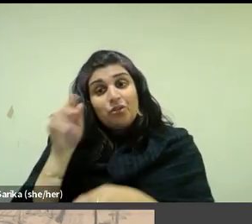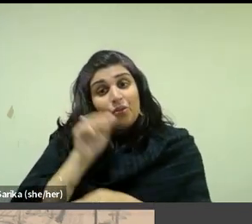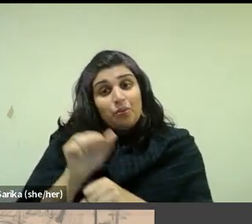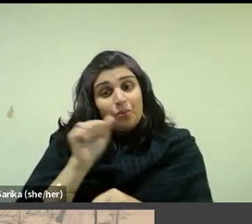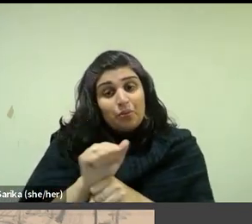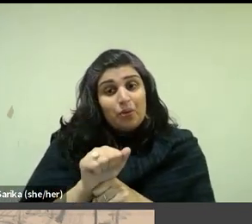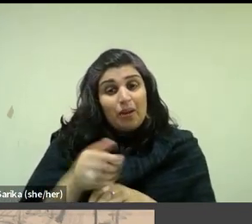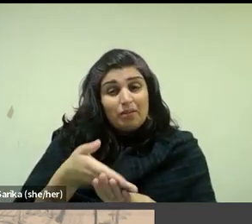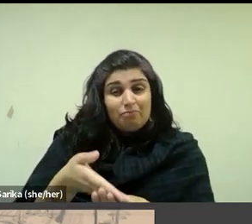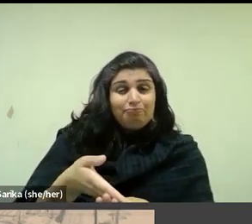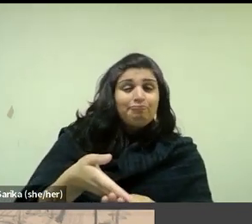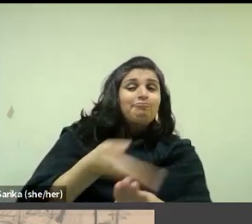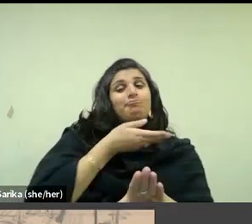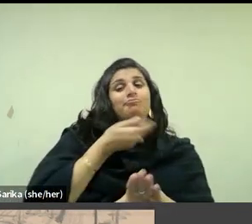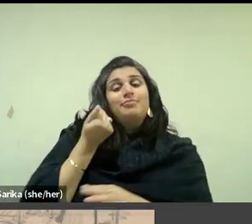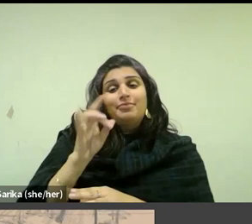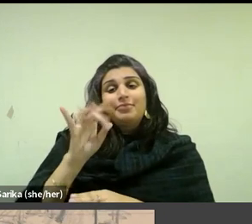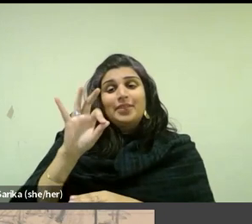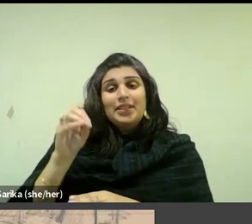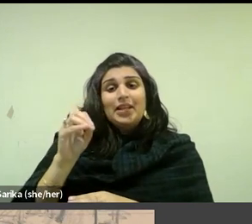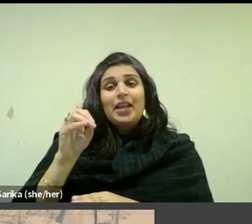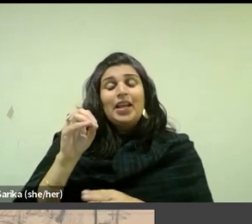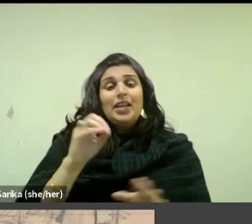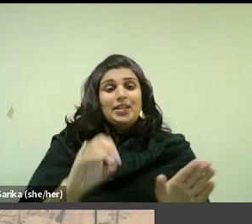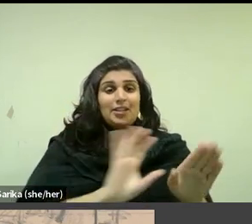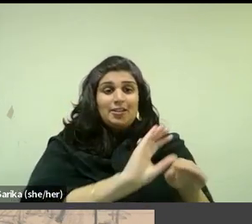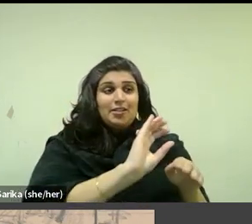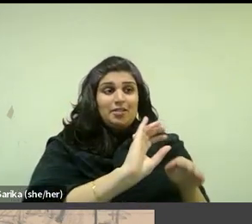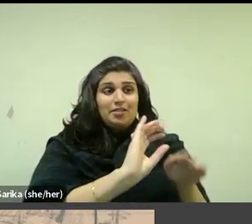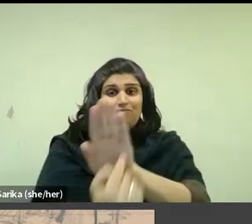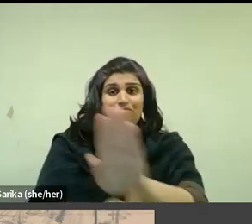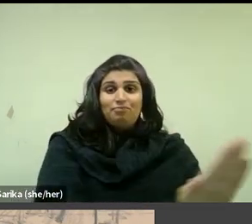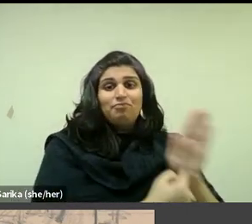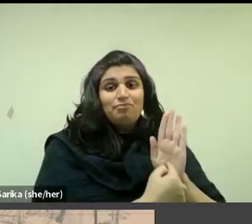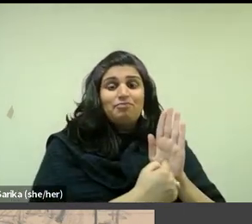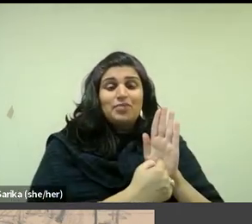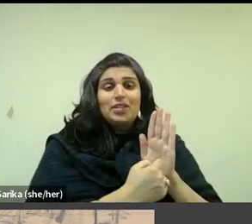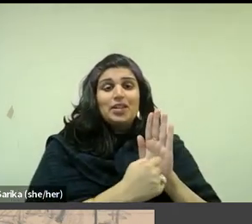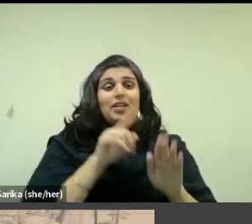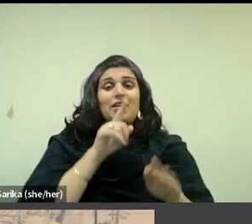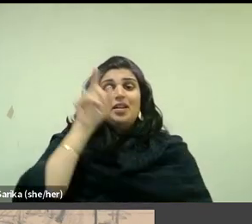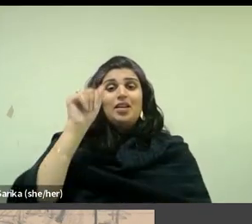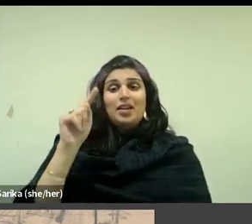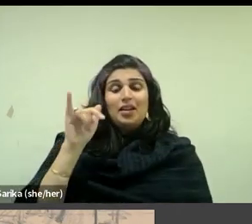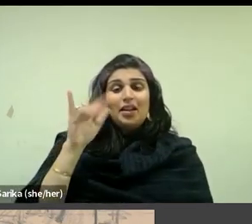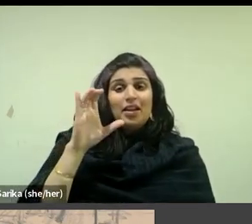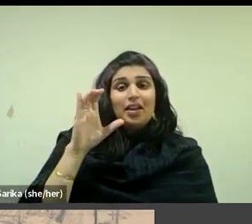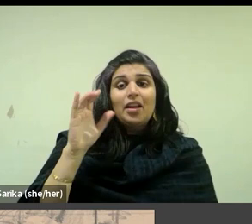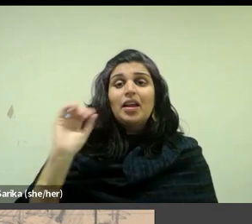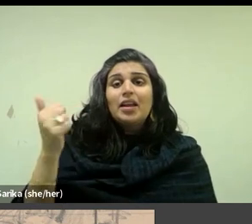1890 installation of his first domestic studio in the attic at 10, Rue de Miro-Meznil,